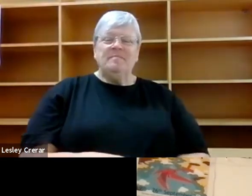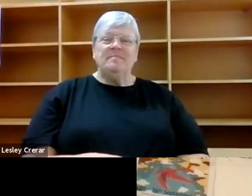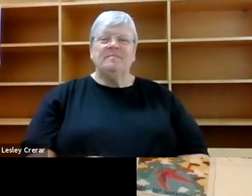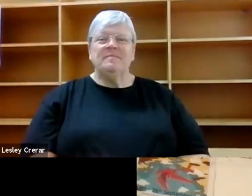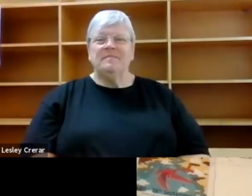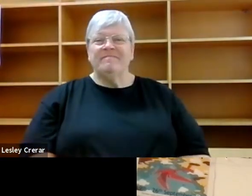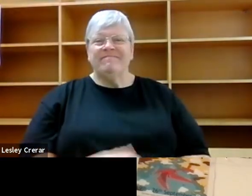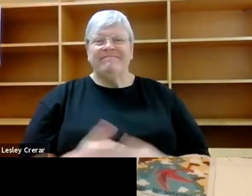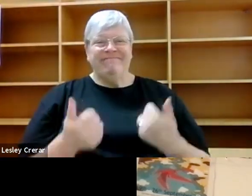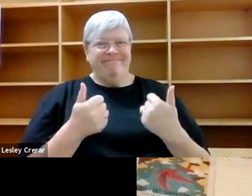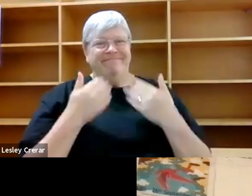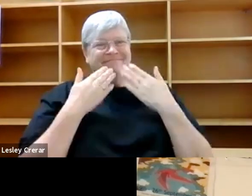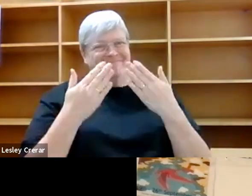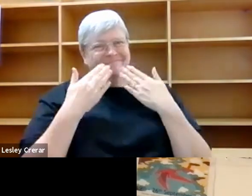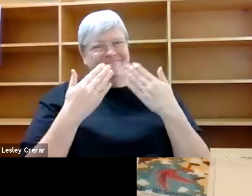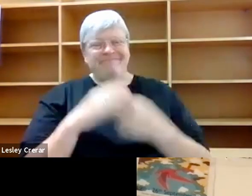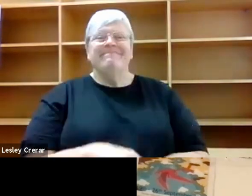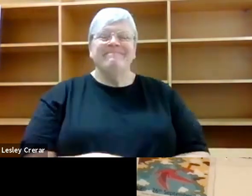Brilliant. Thank you for cleaning that up.